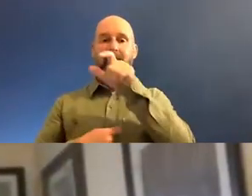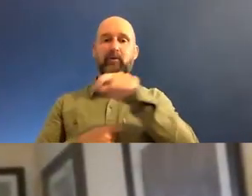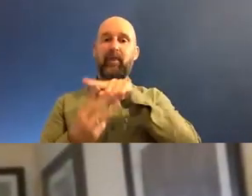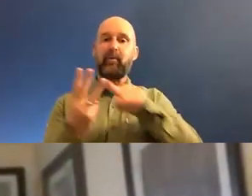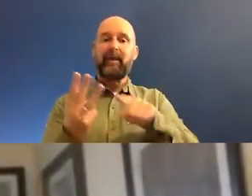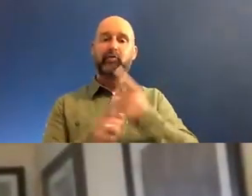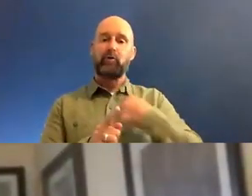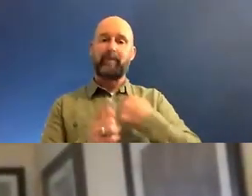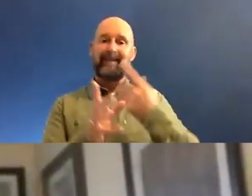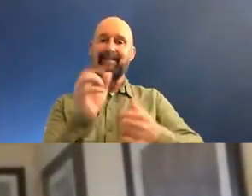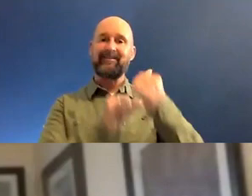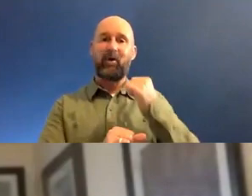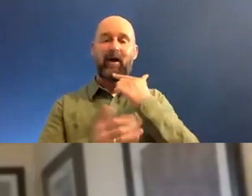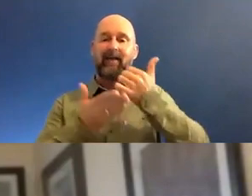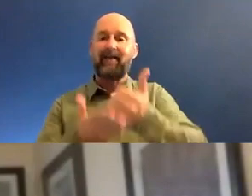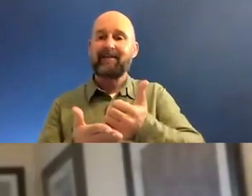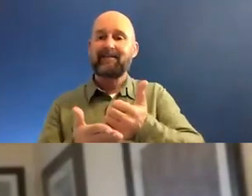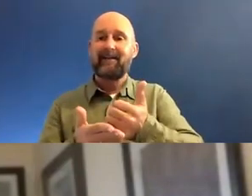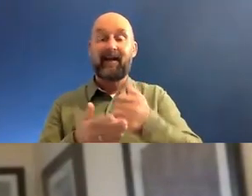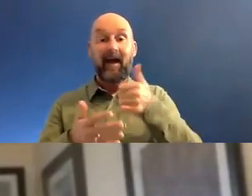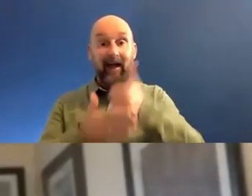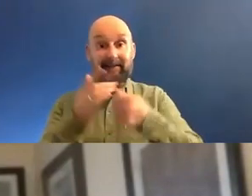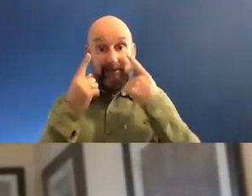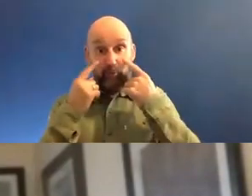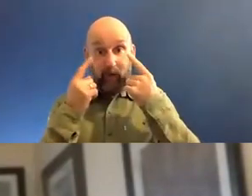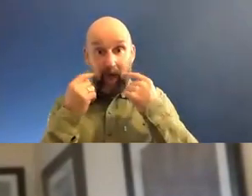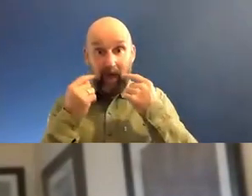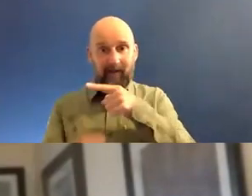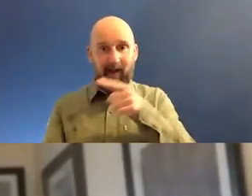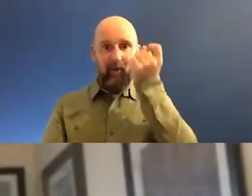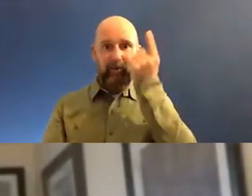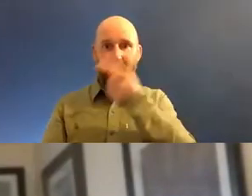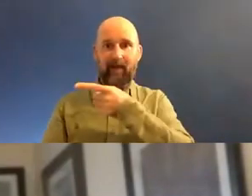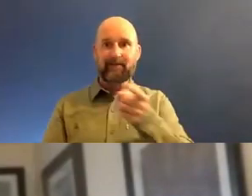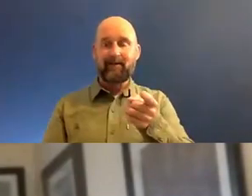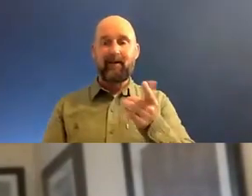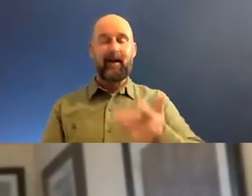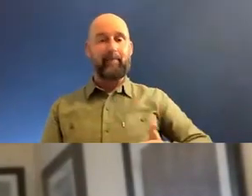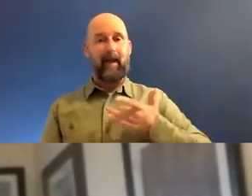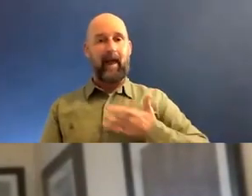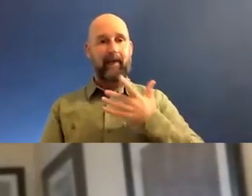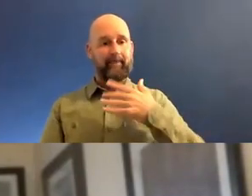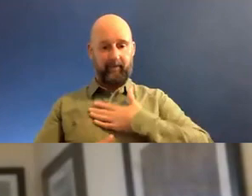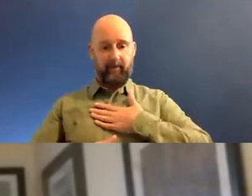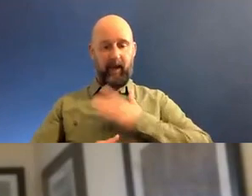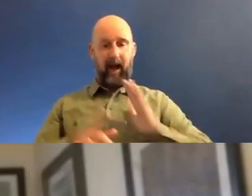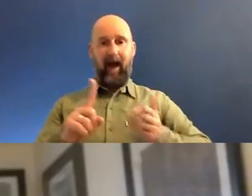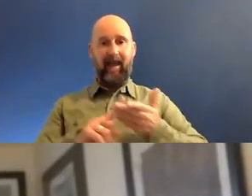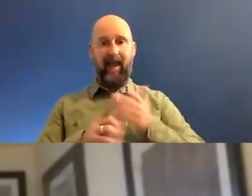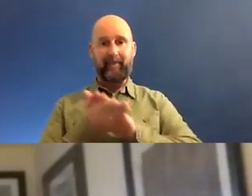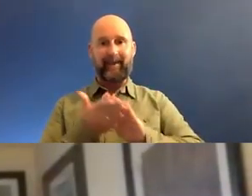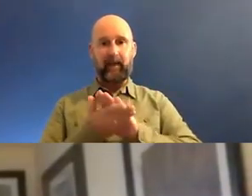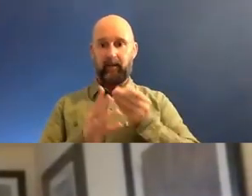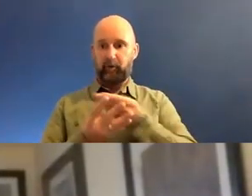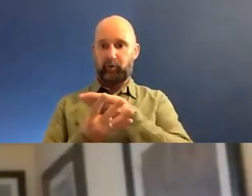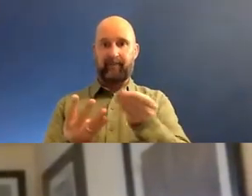gave me advice here and there and I just started crying. I just realized that my life has meaning because there's other people who I,